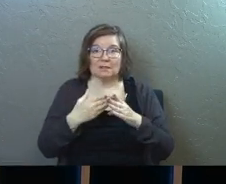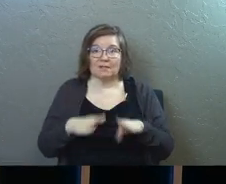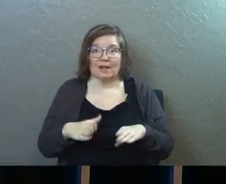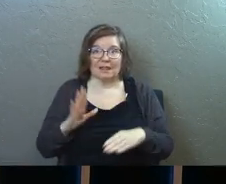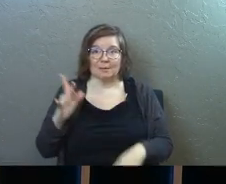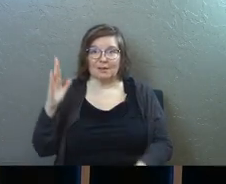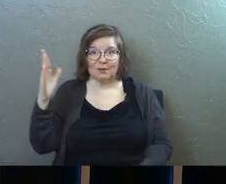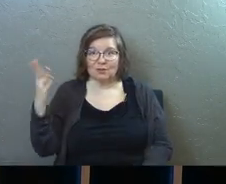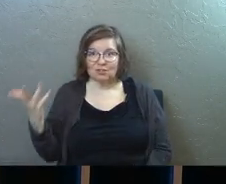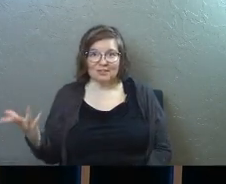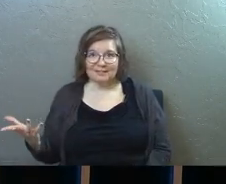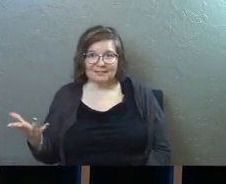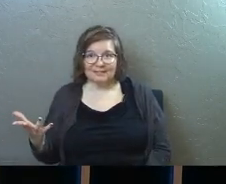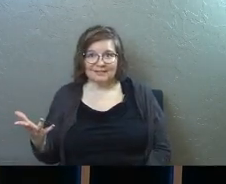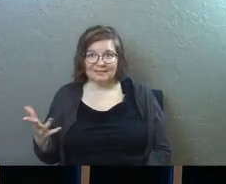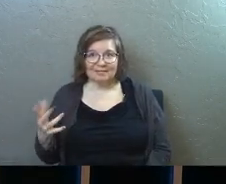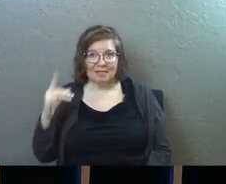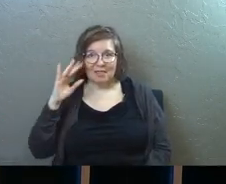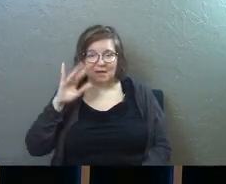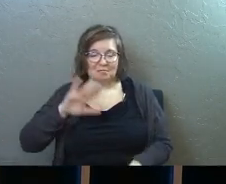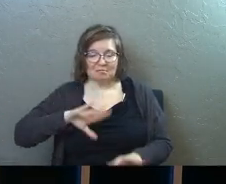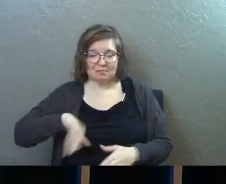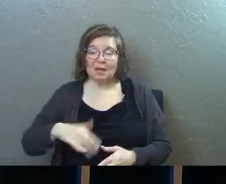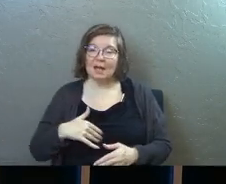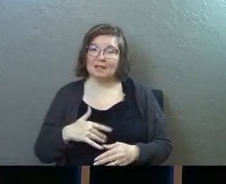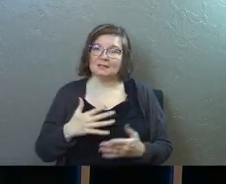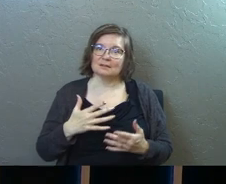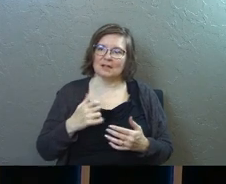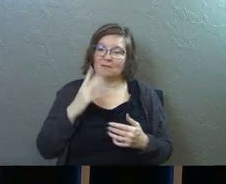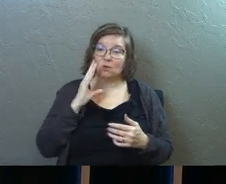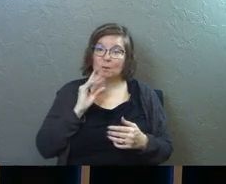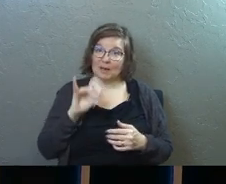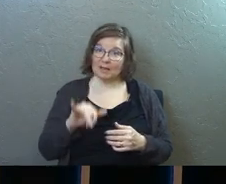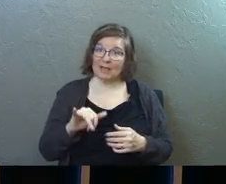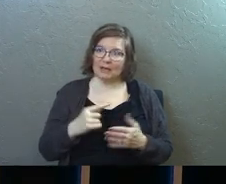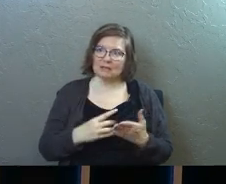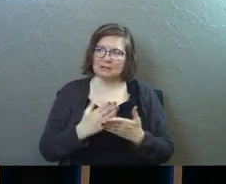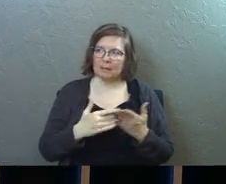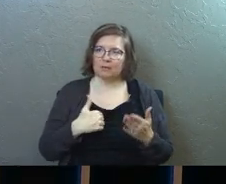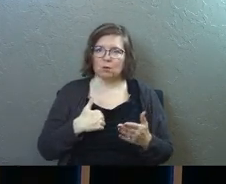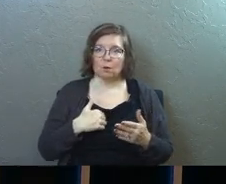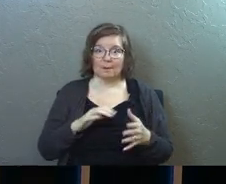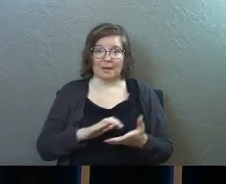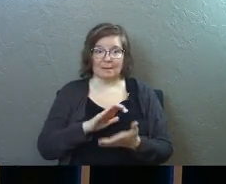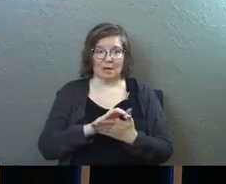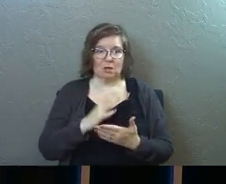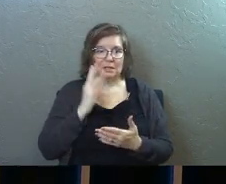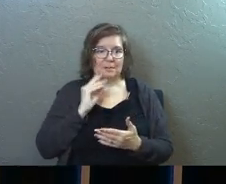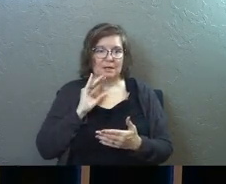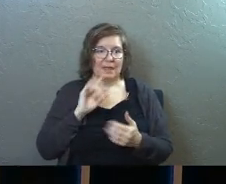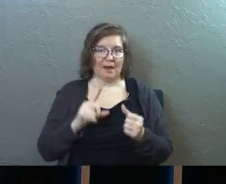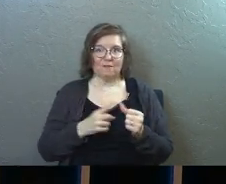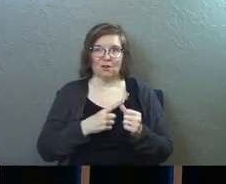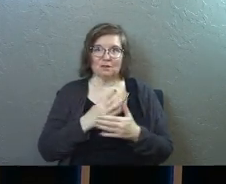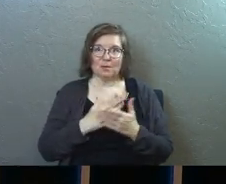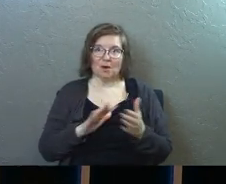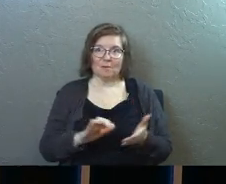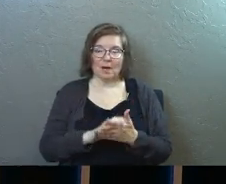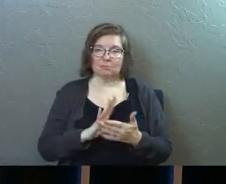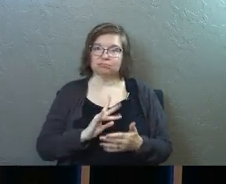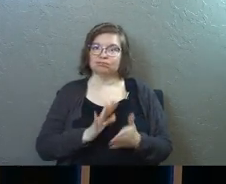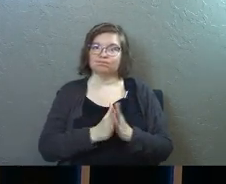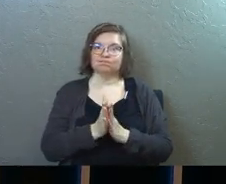divide them in the future. And it's the honeymoon phase. Have you ever experienced that? Some of you guys have been married. Have you ever experienced the honeymoon phase